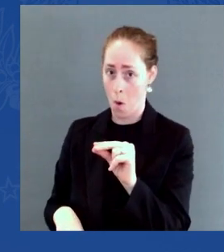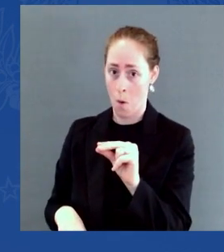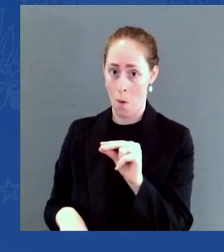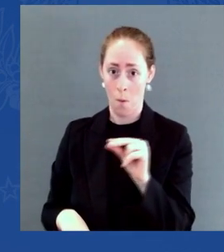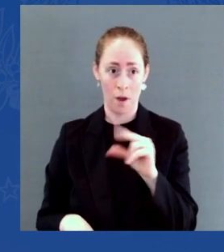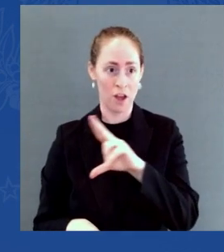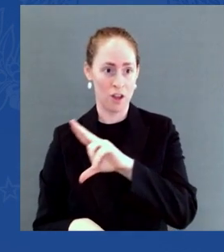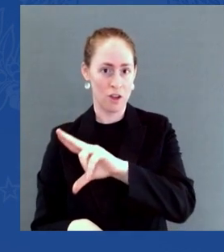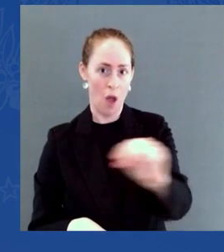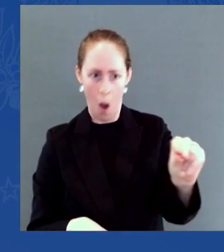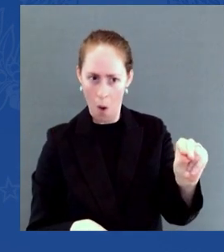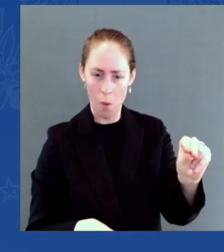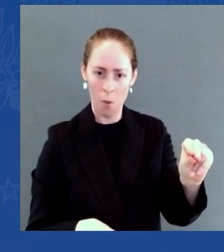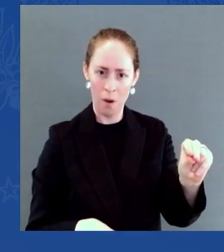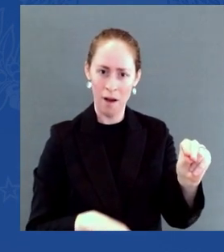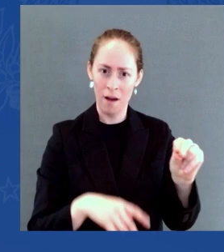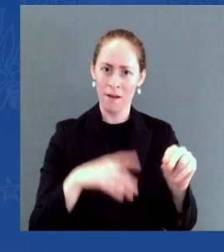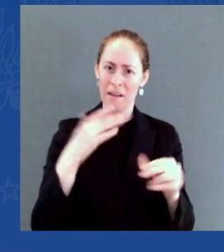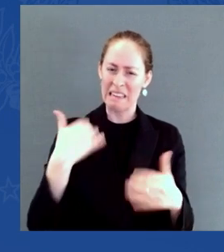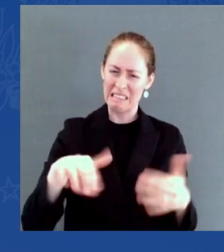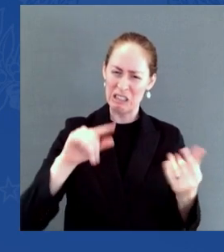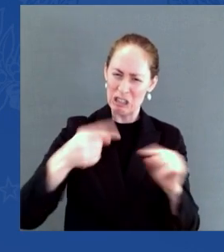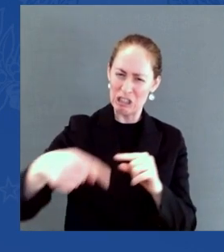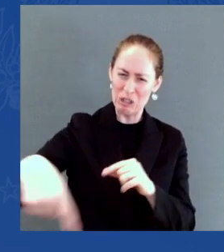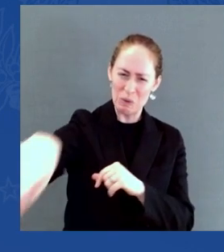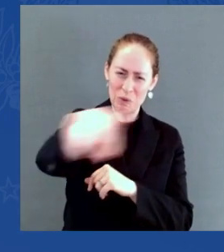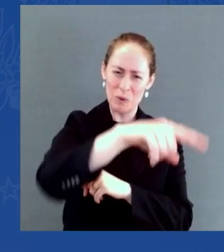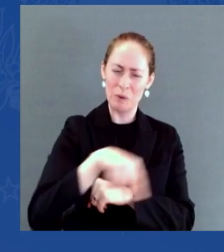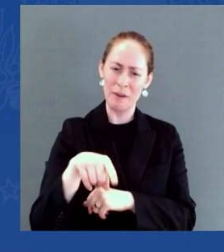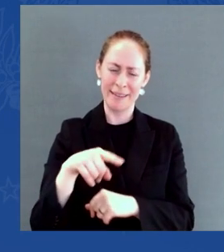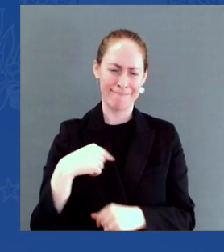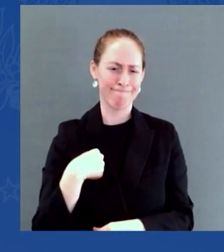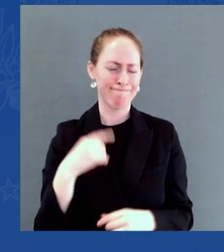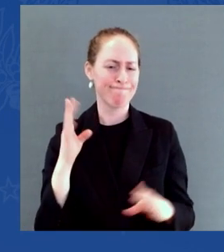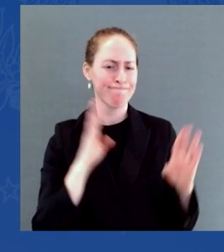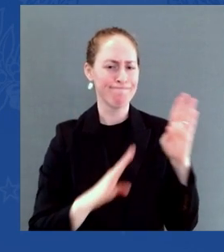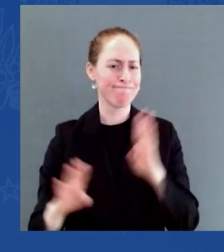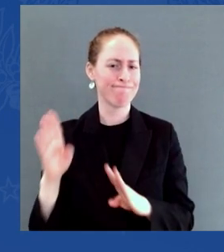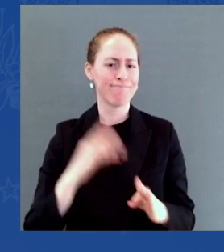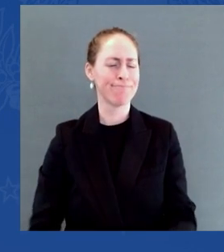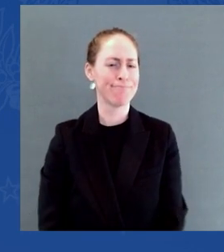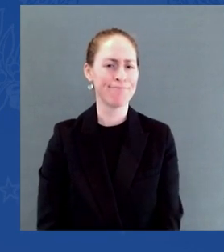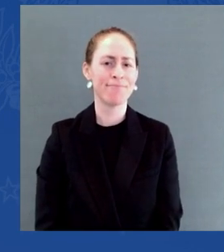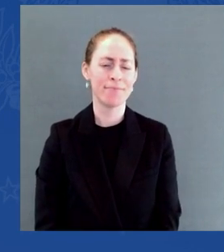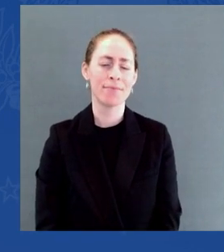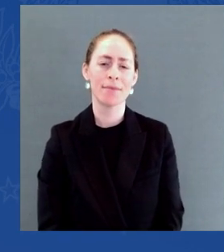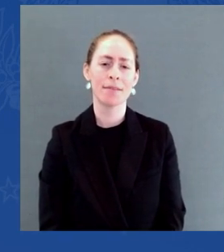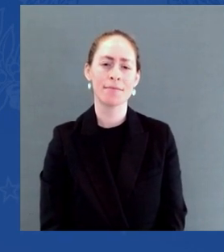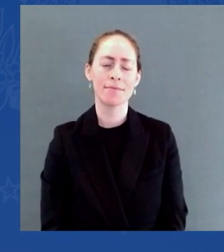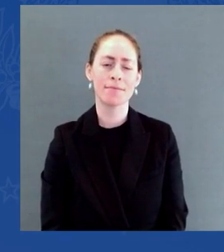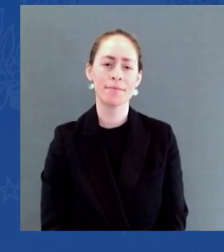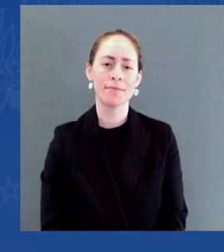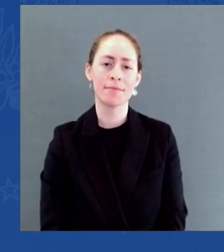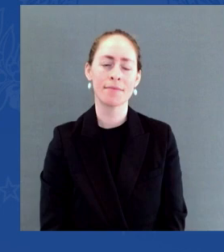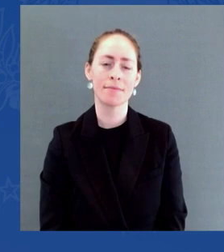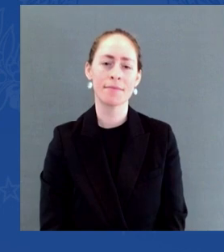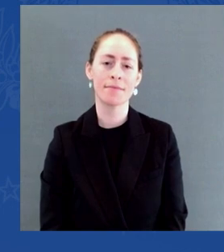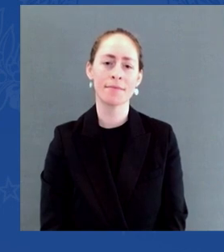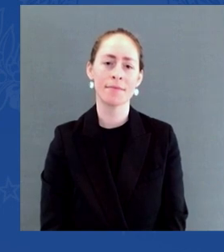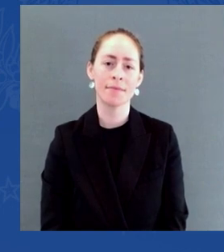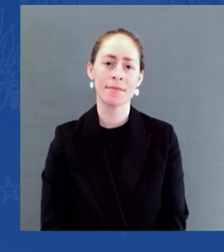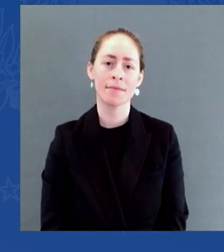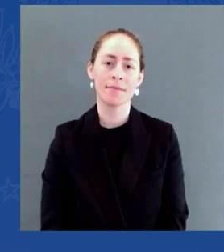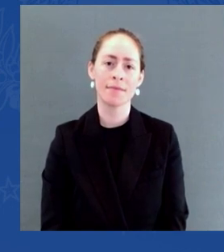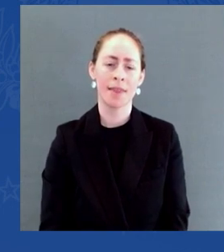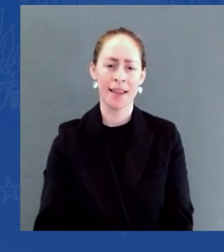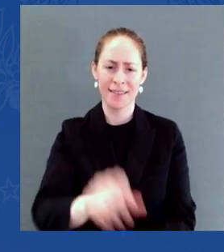In the moments we face today, that just isn't a responsible course. We live in uncertain times.